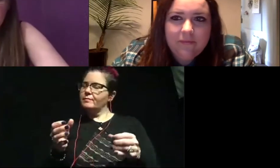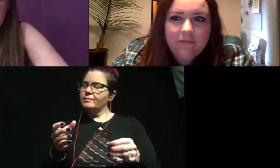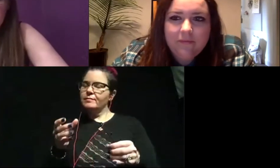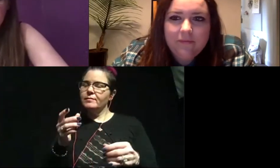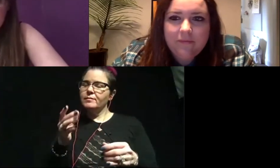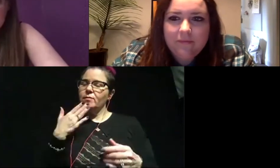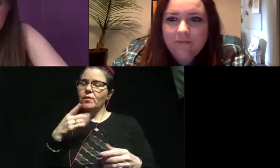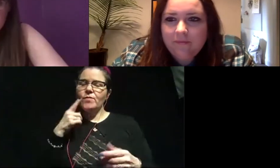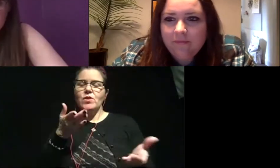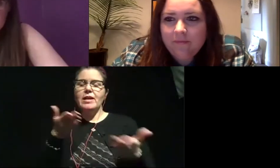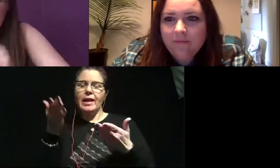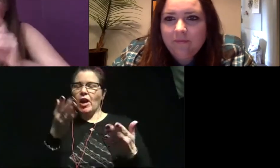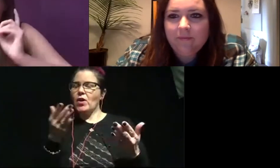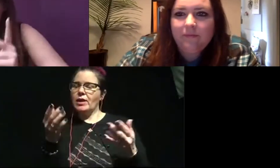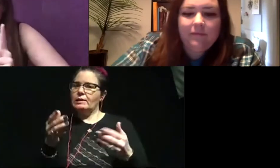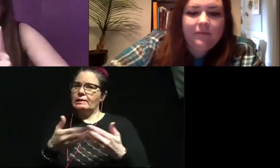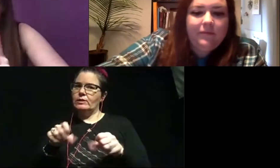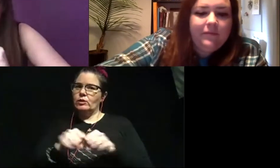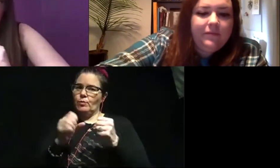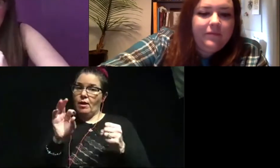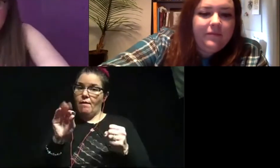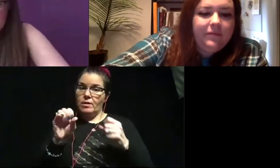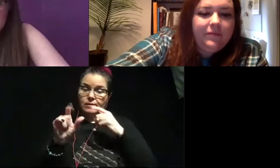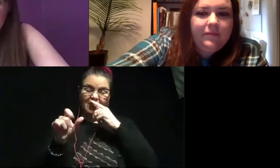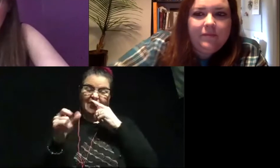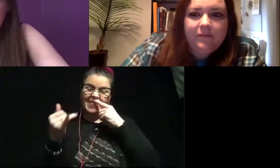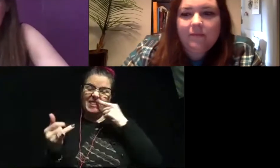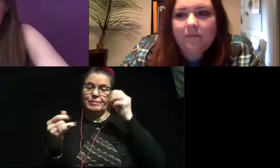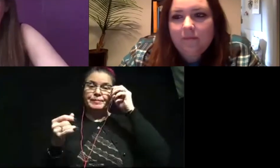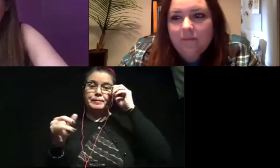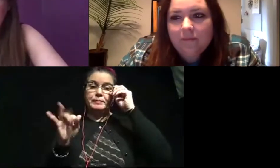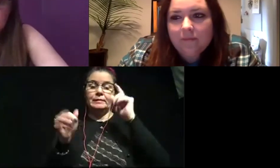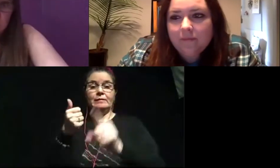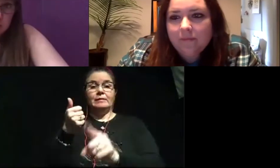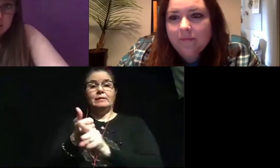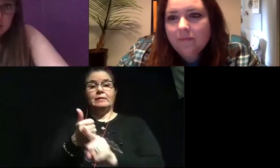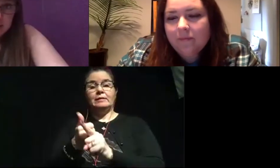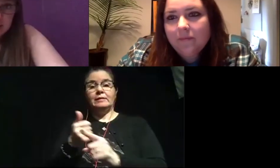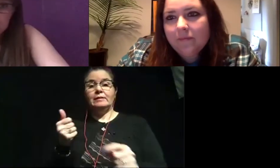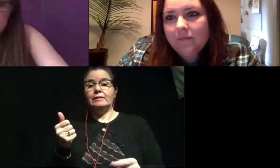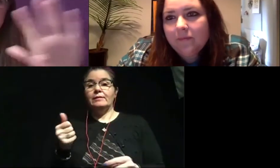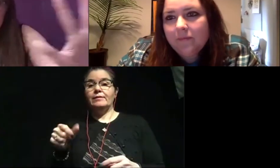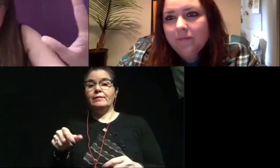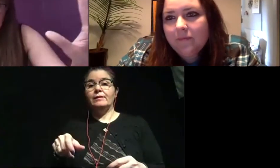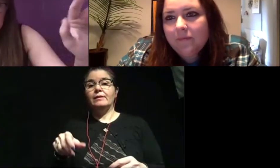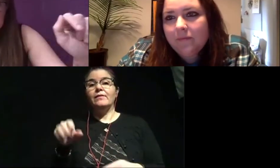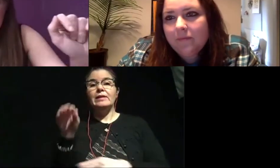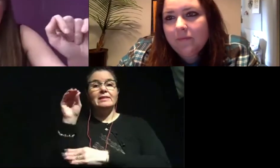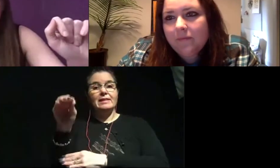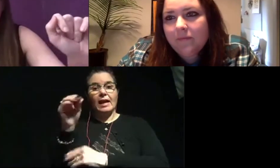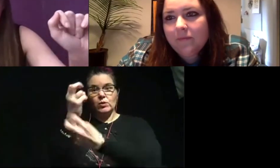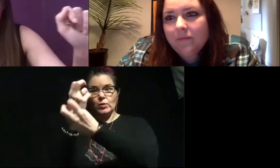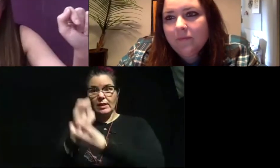for carrying delicate fossils. Now, this is where it gets fun. If you are getting a dinosaur skeleton out or any large animal,